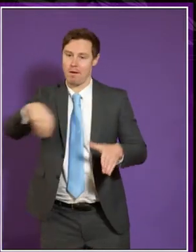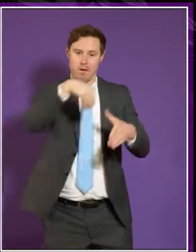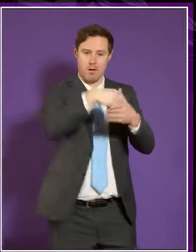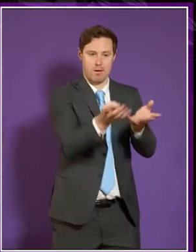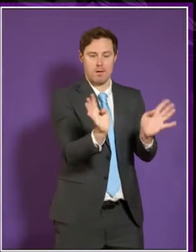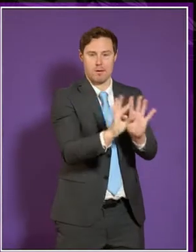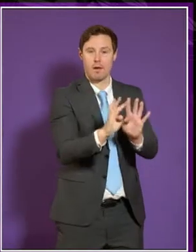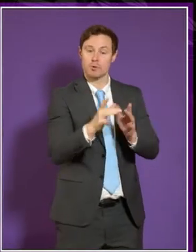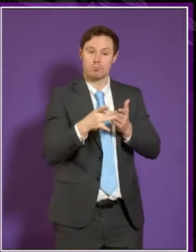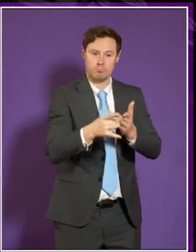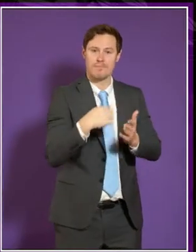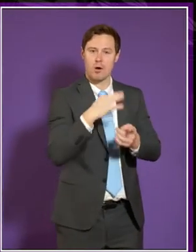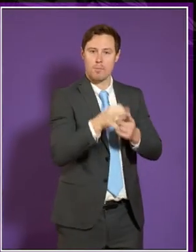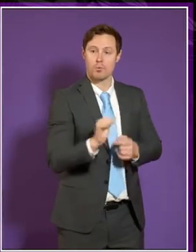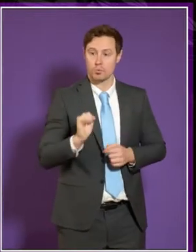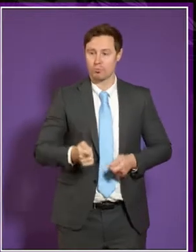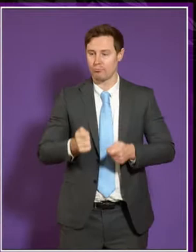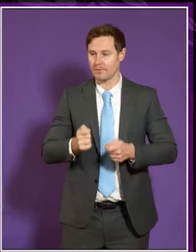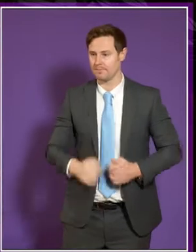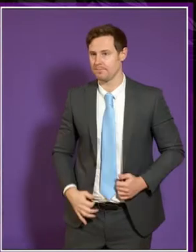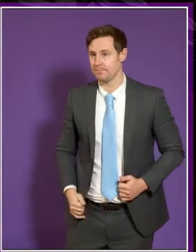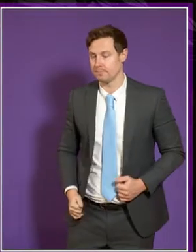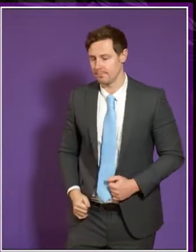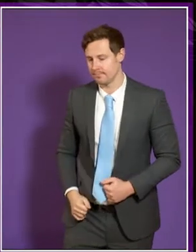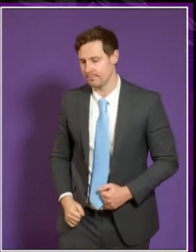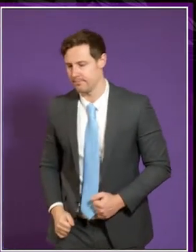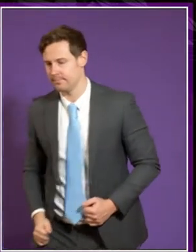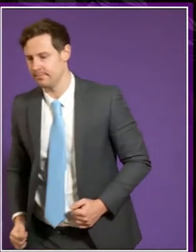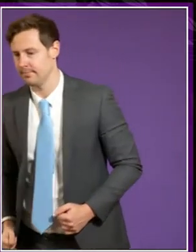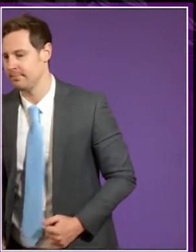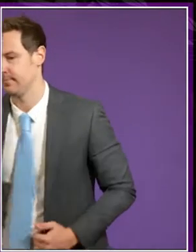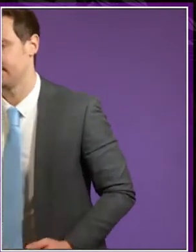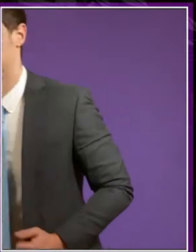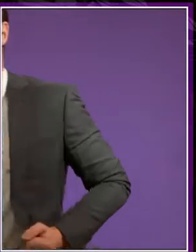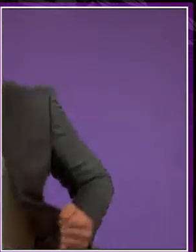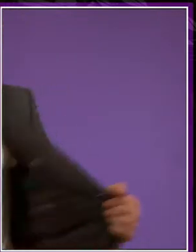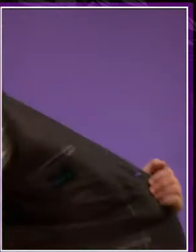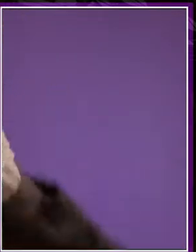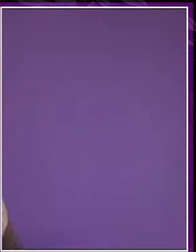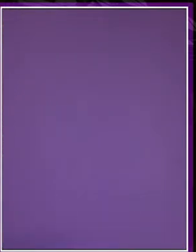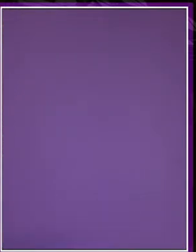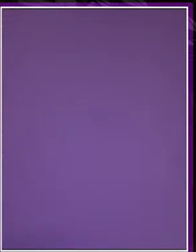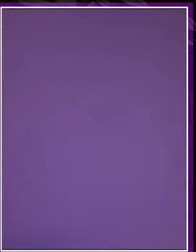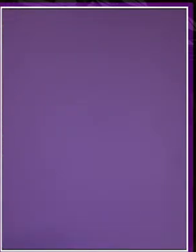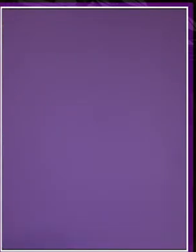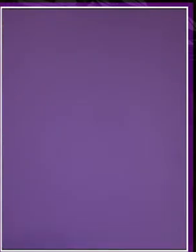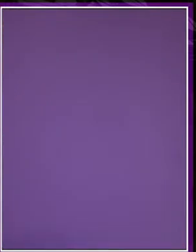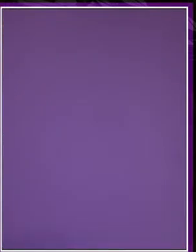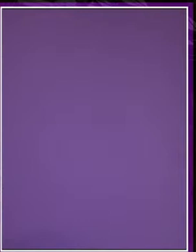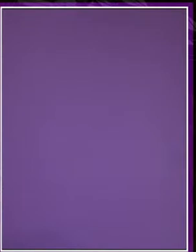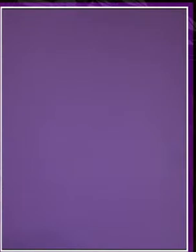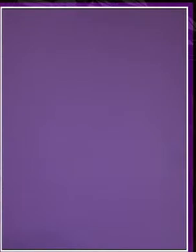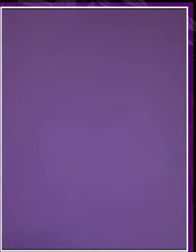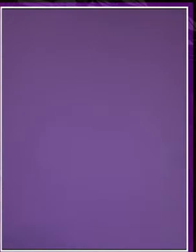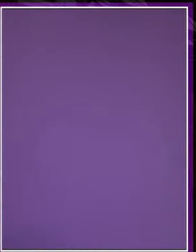to take forward the very points that you raised. Thank you. Thank you. Thank you, Mary. I believe Linda Fabiani had a supplemental on this as well. Yes, sir.